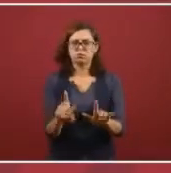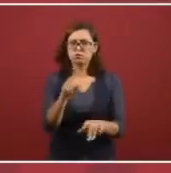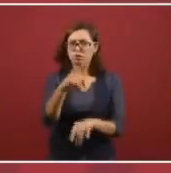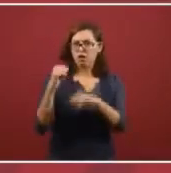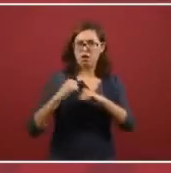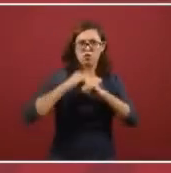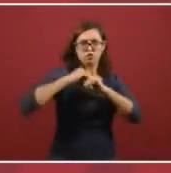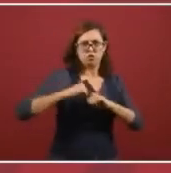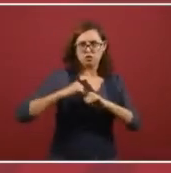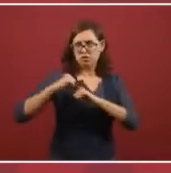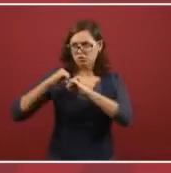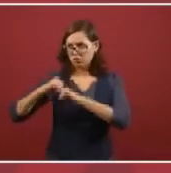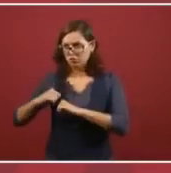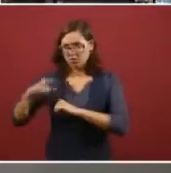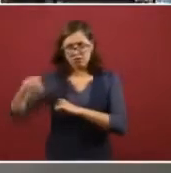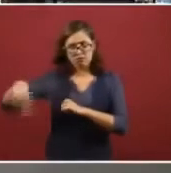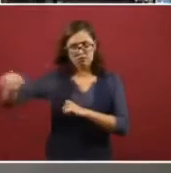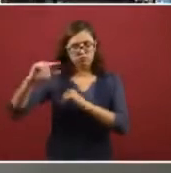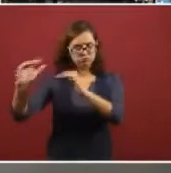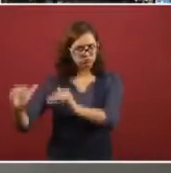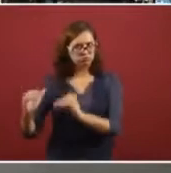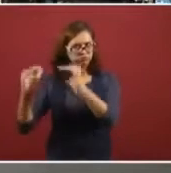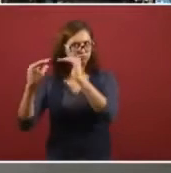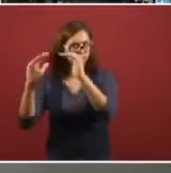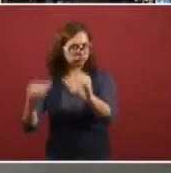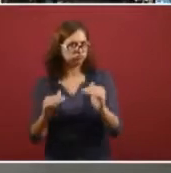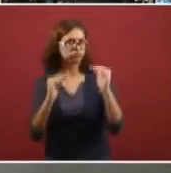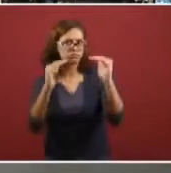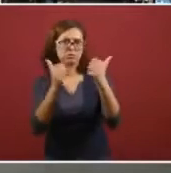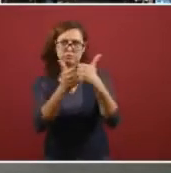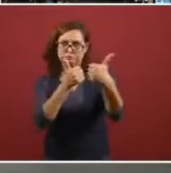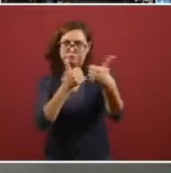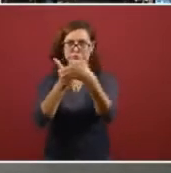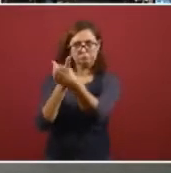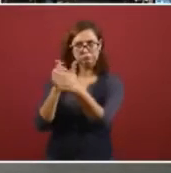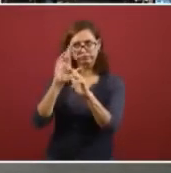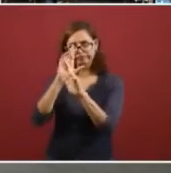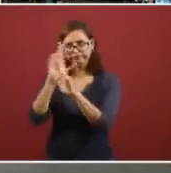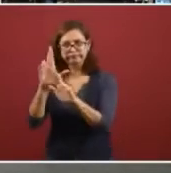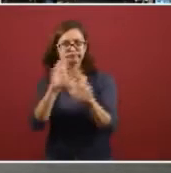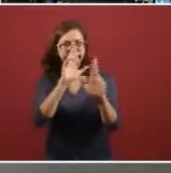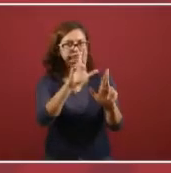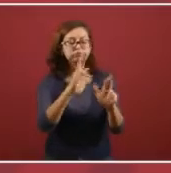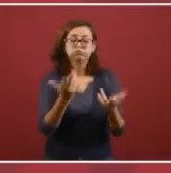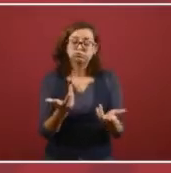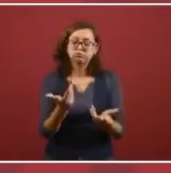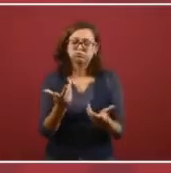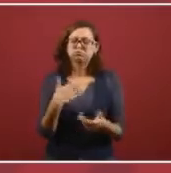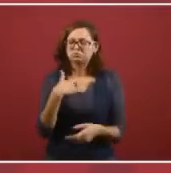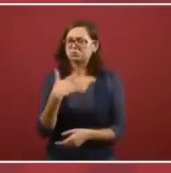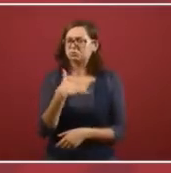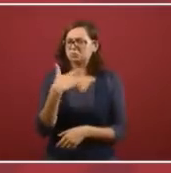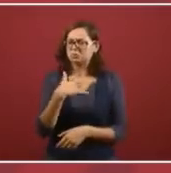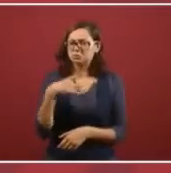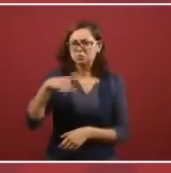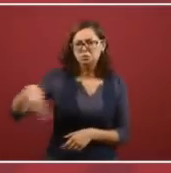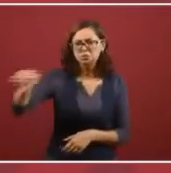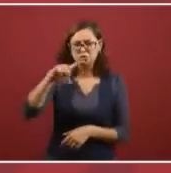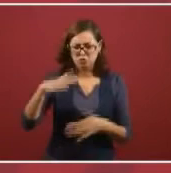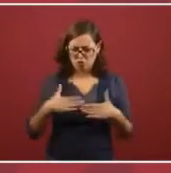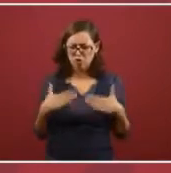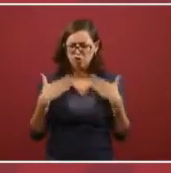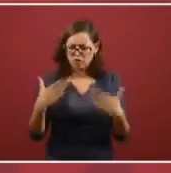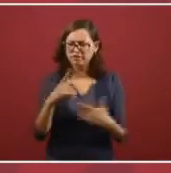that is in the, that it is in the hands of the authority. And I have confidence that they will